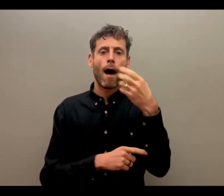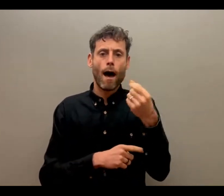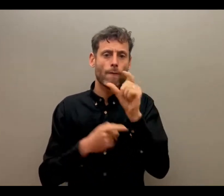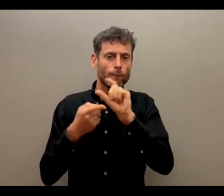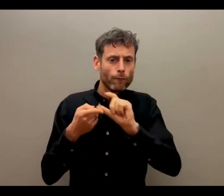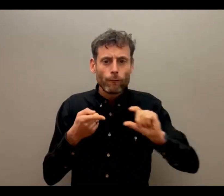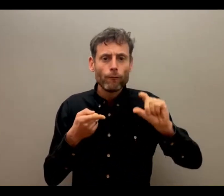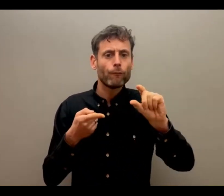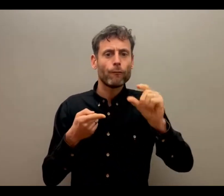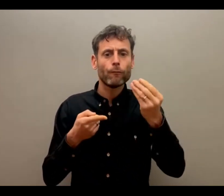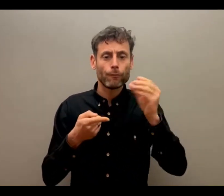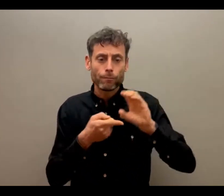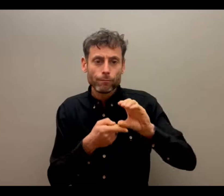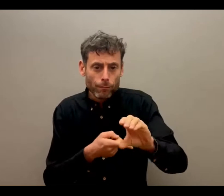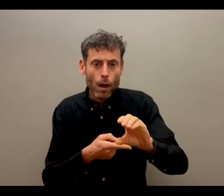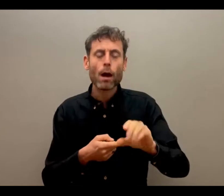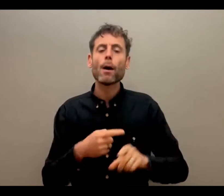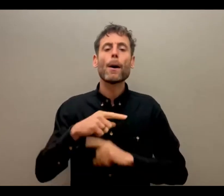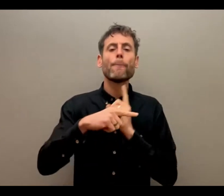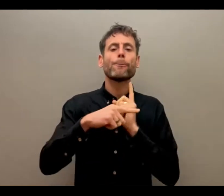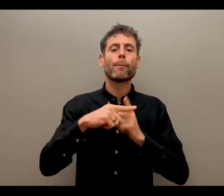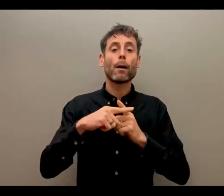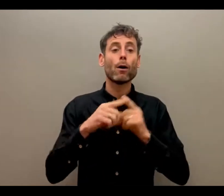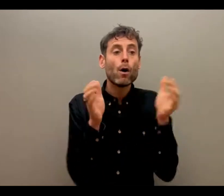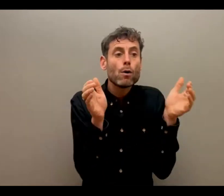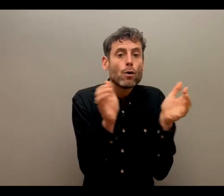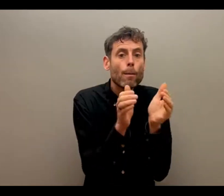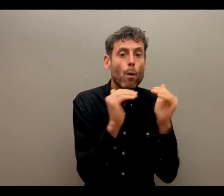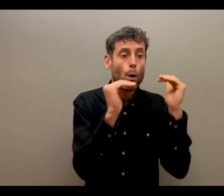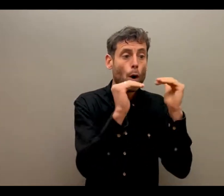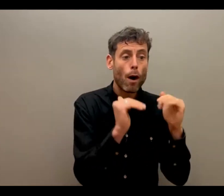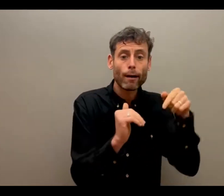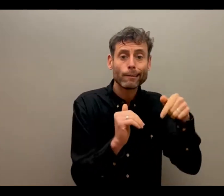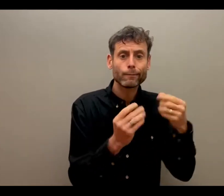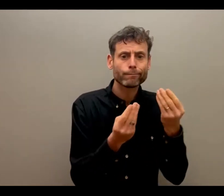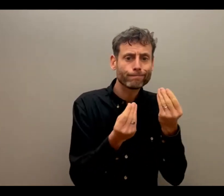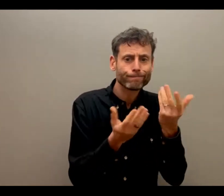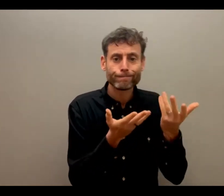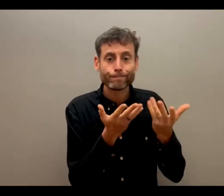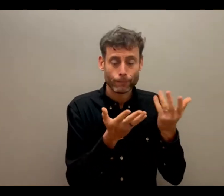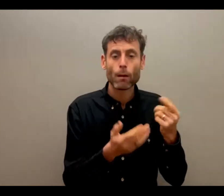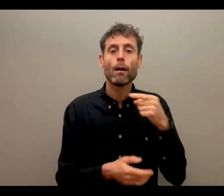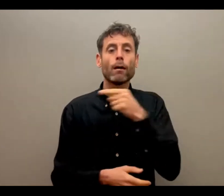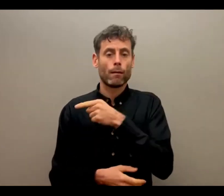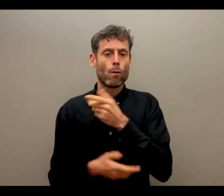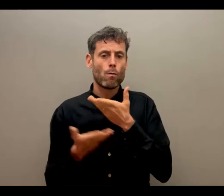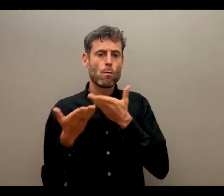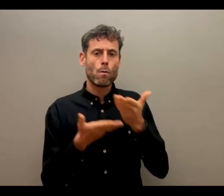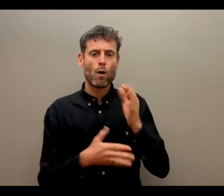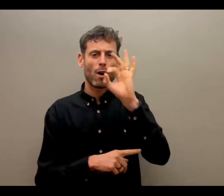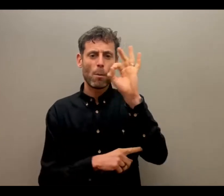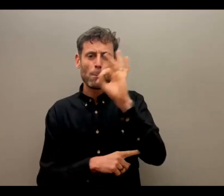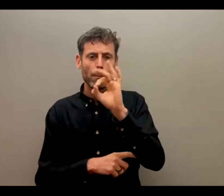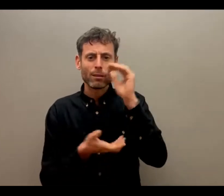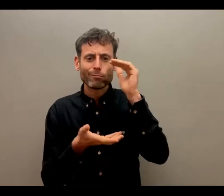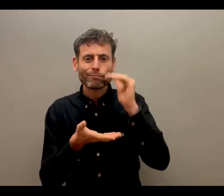there's a training discount for small organizations. So there is no reason whatsoever that you shouldn't be able to support and be involved